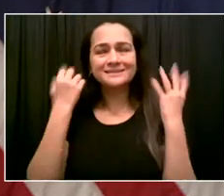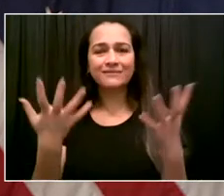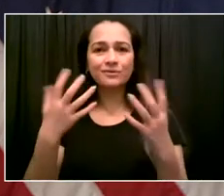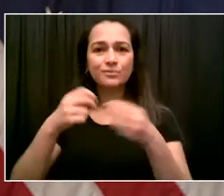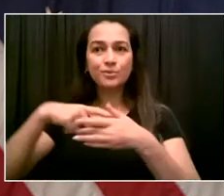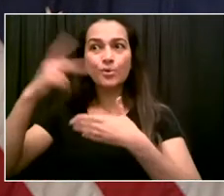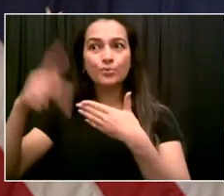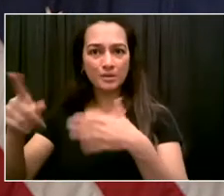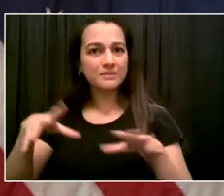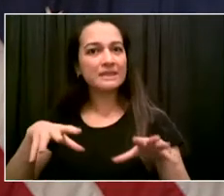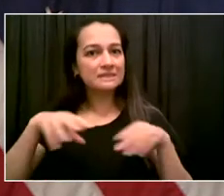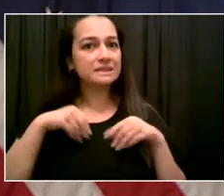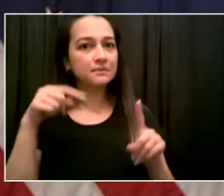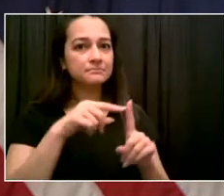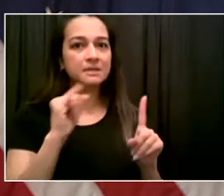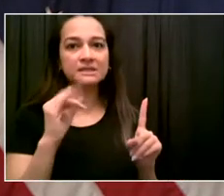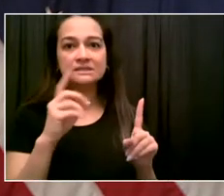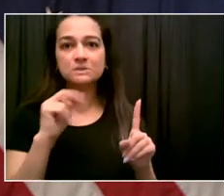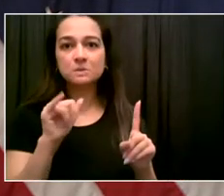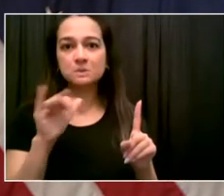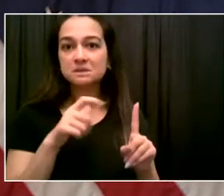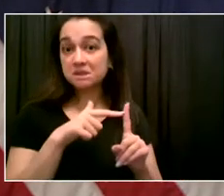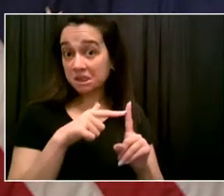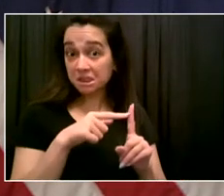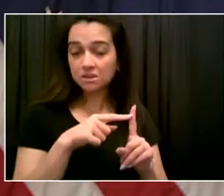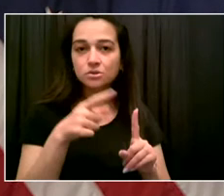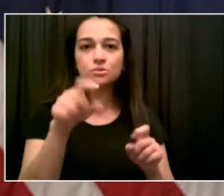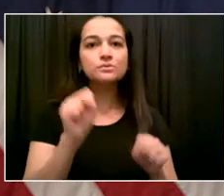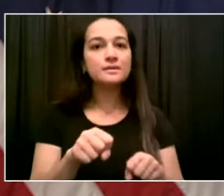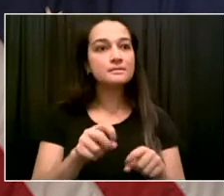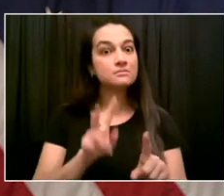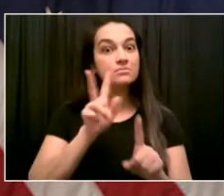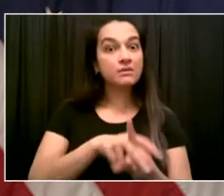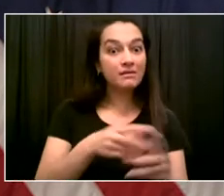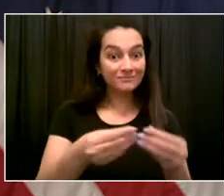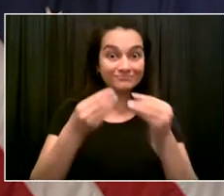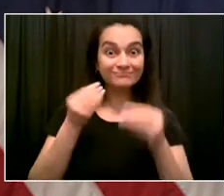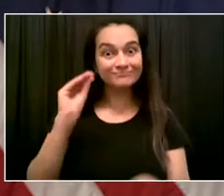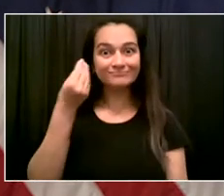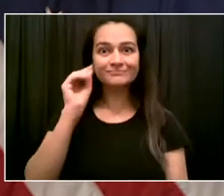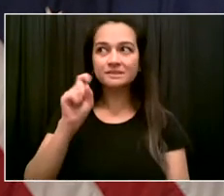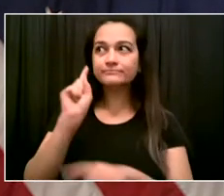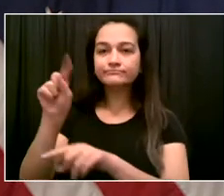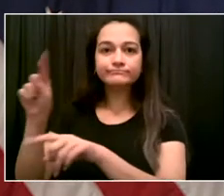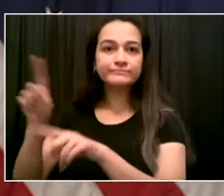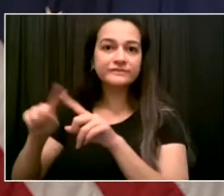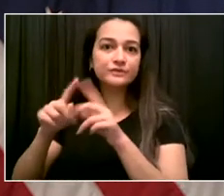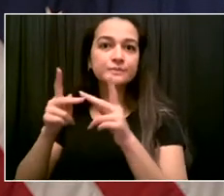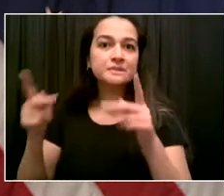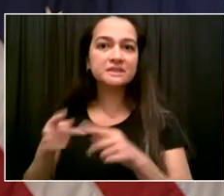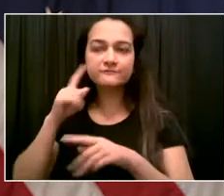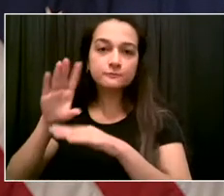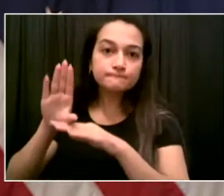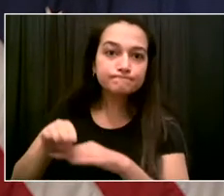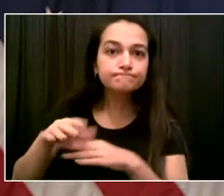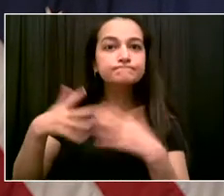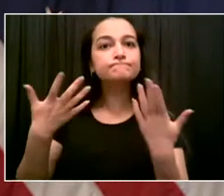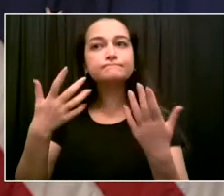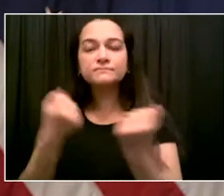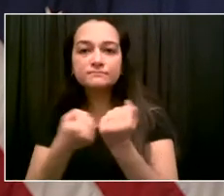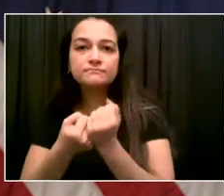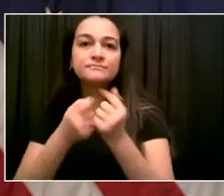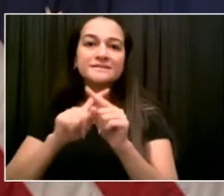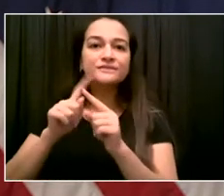status, you can apply for IDNYC. And please visit our website at nyc.gov